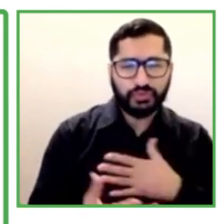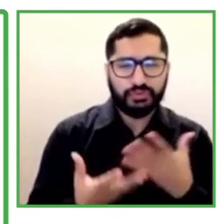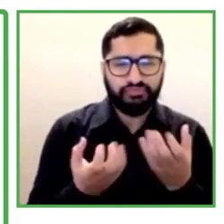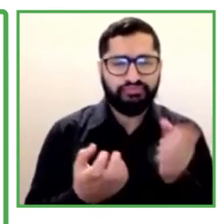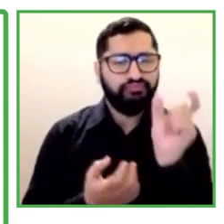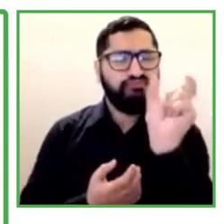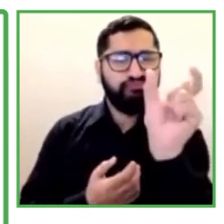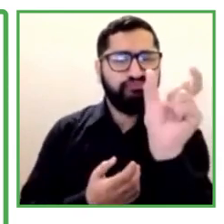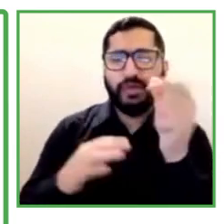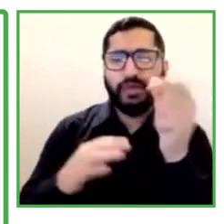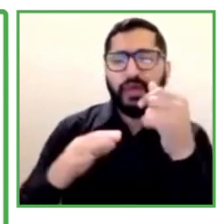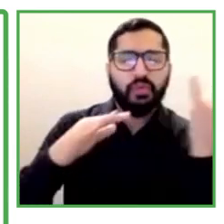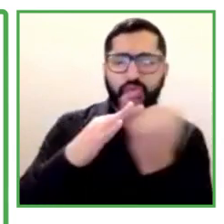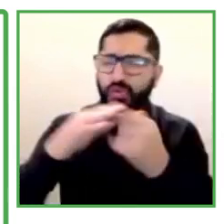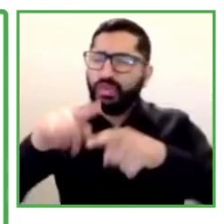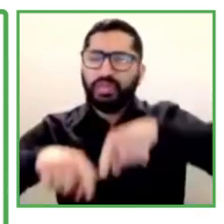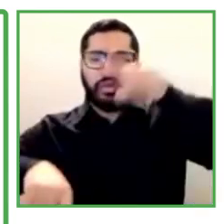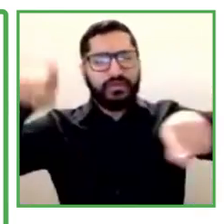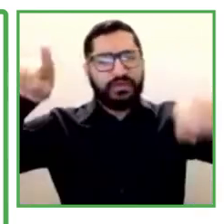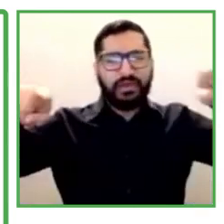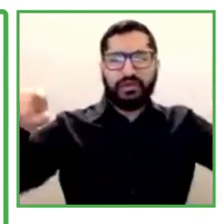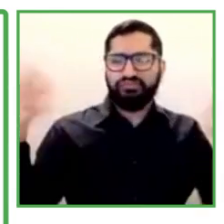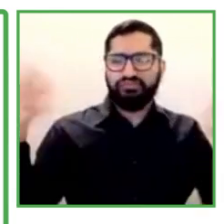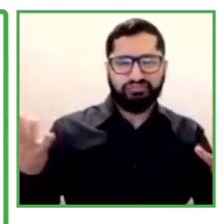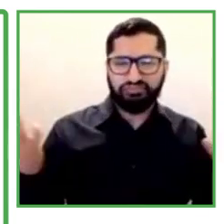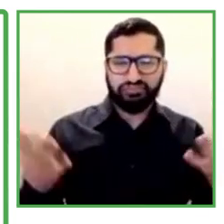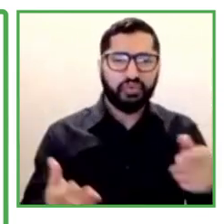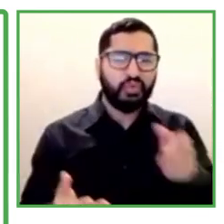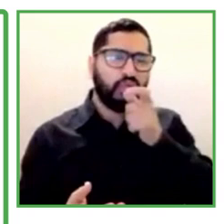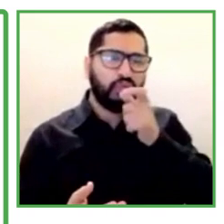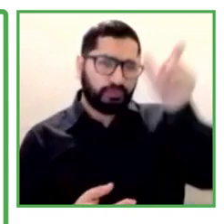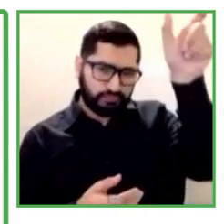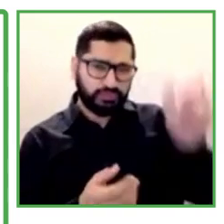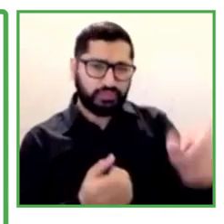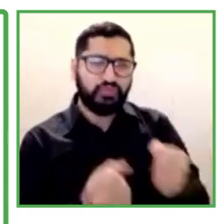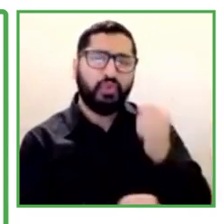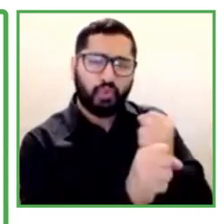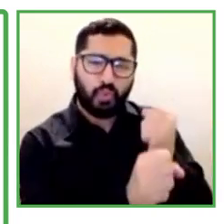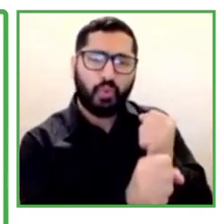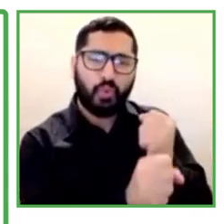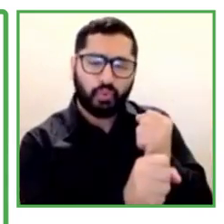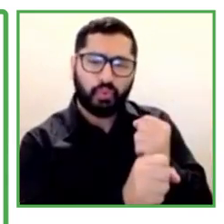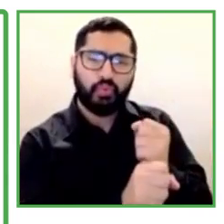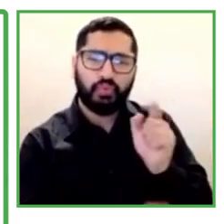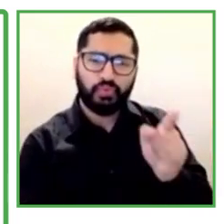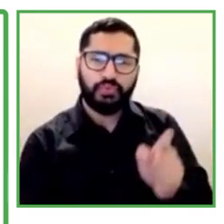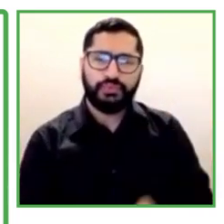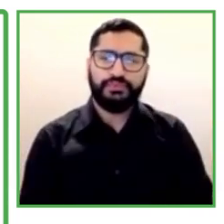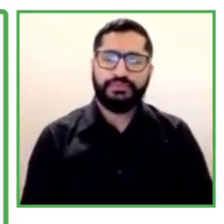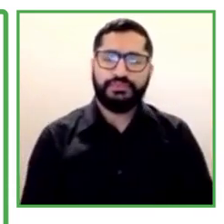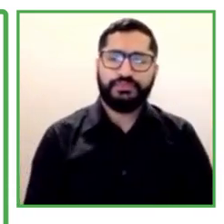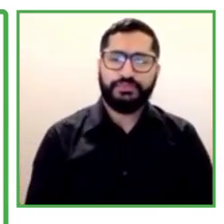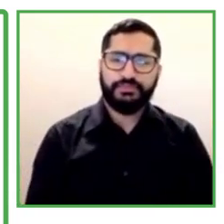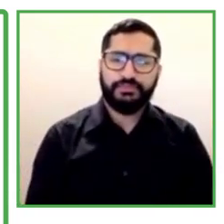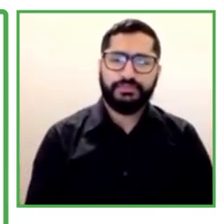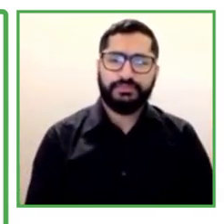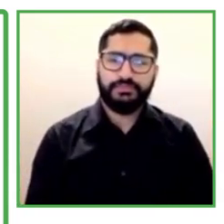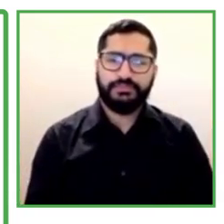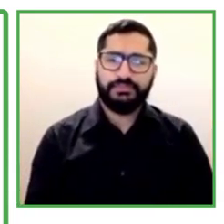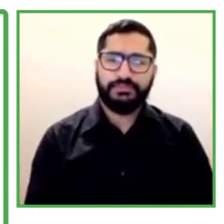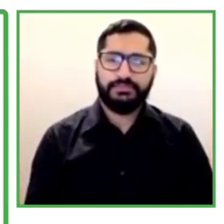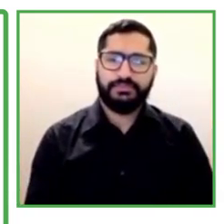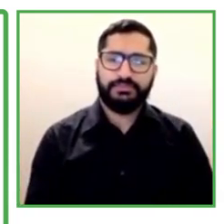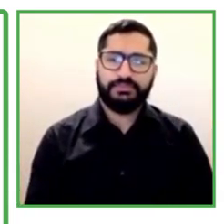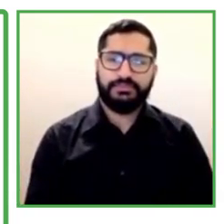the issue just by using numbers. Whereas inclusion is about how people feel